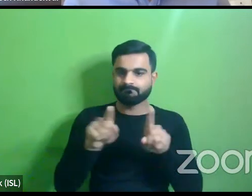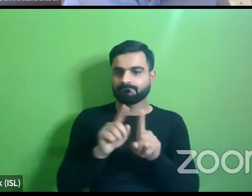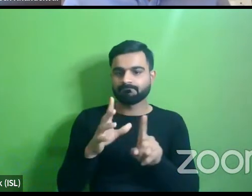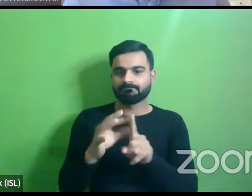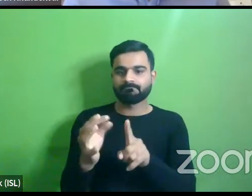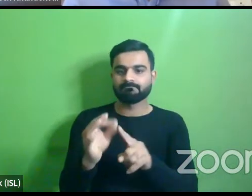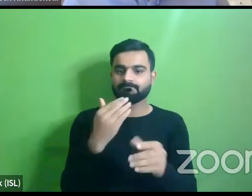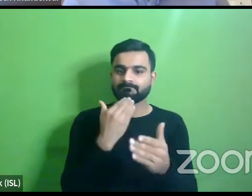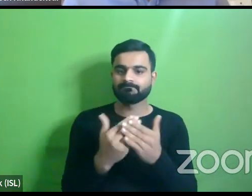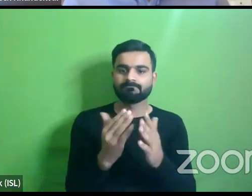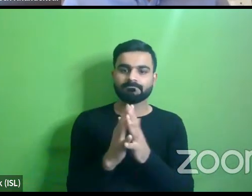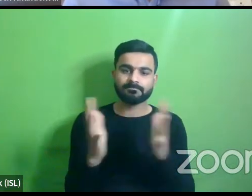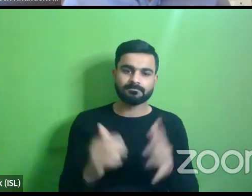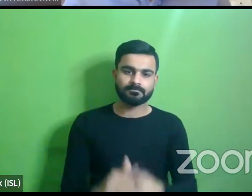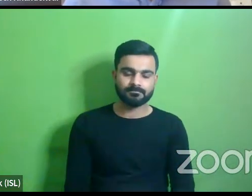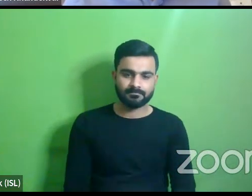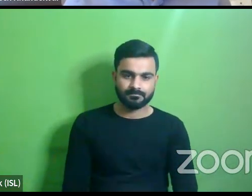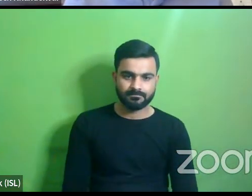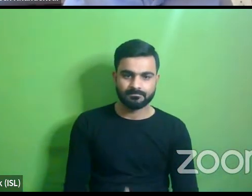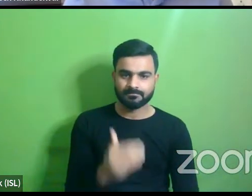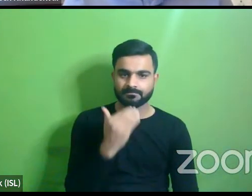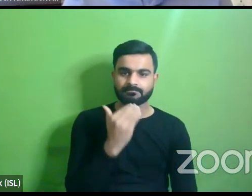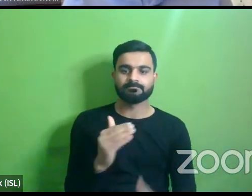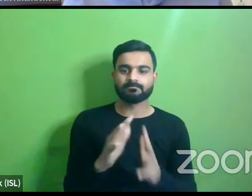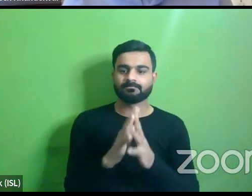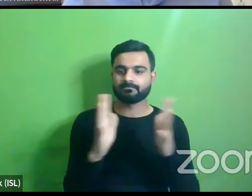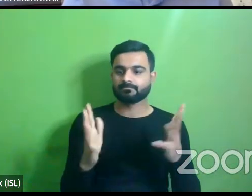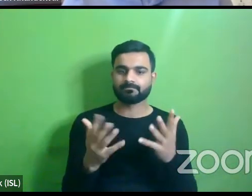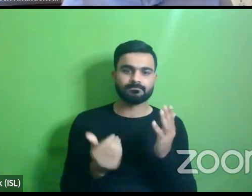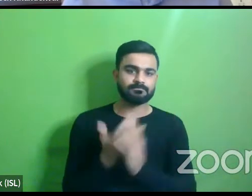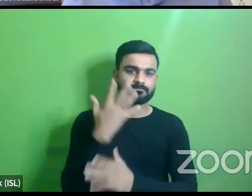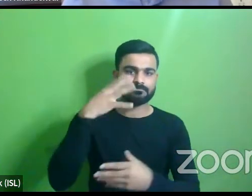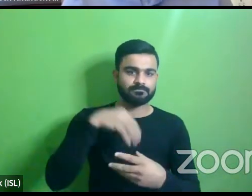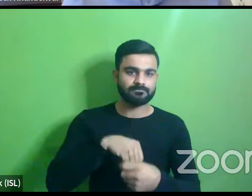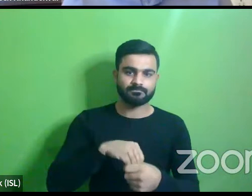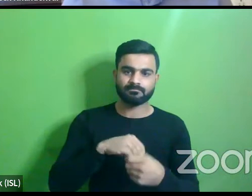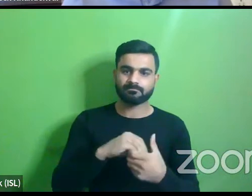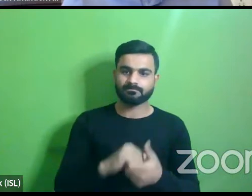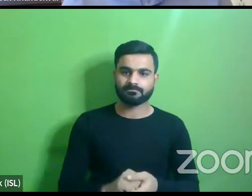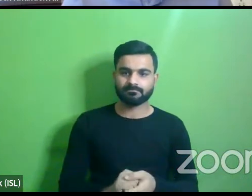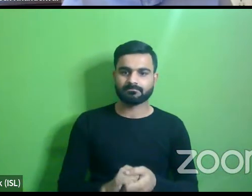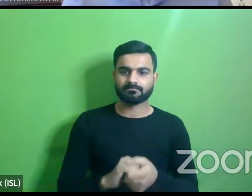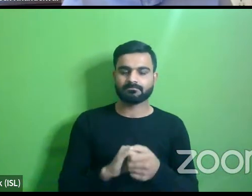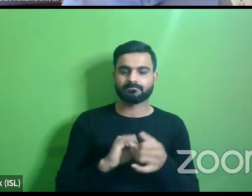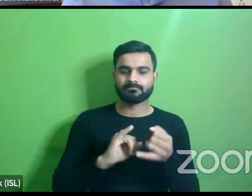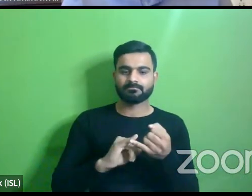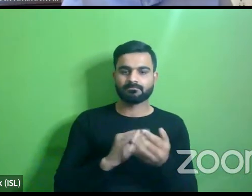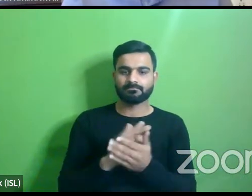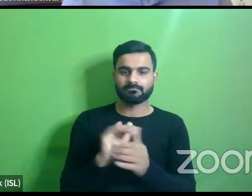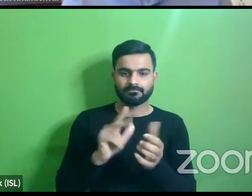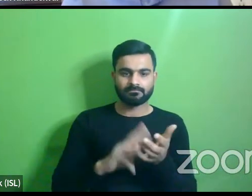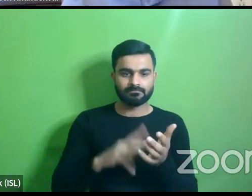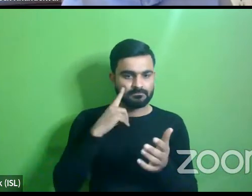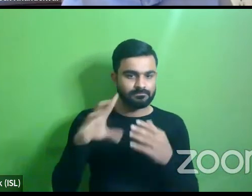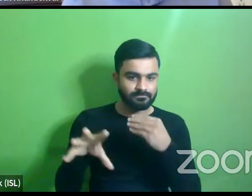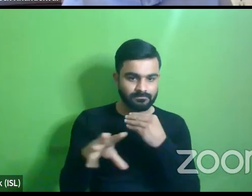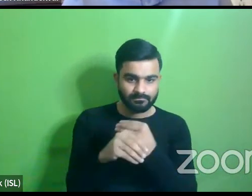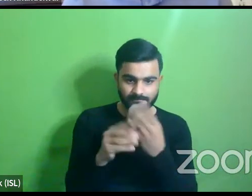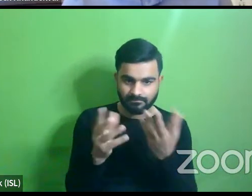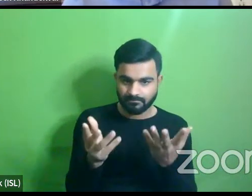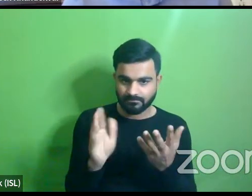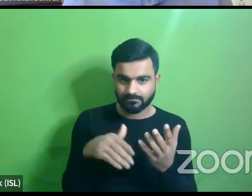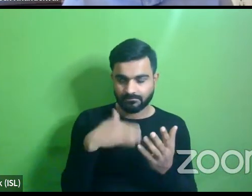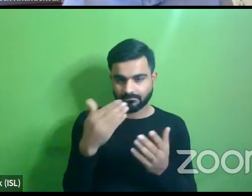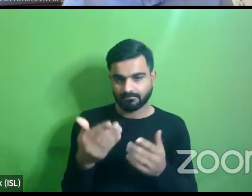you so much thank you thank you for bringing that out um dr shalini would you like to add more to this and then